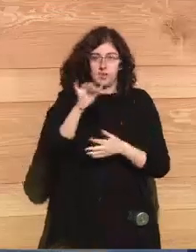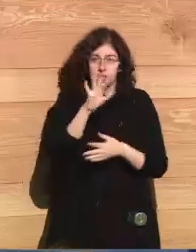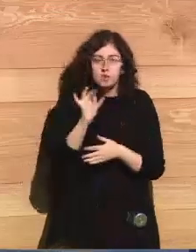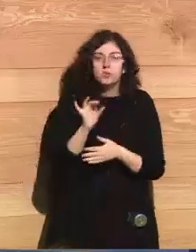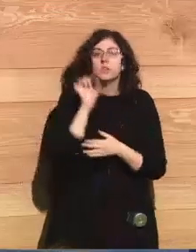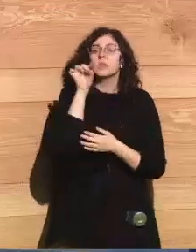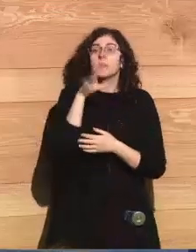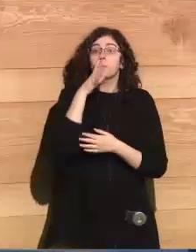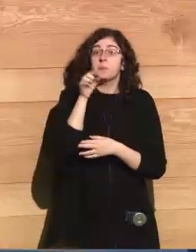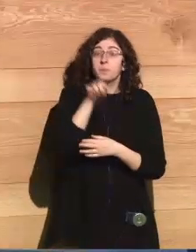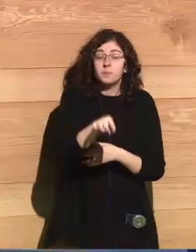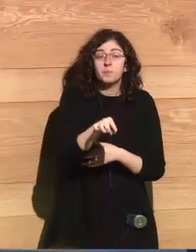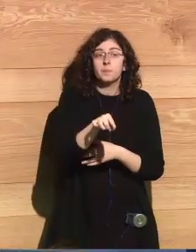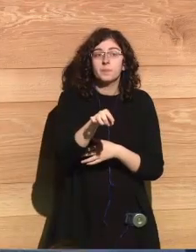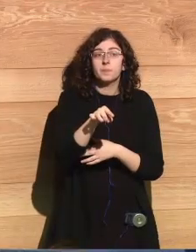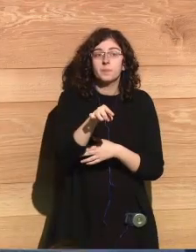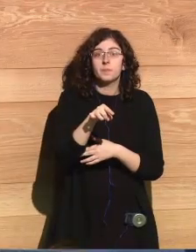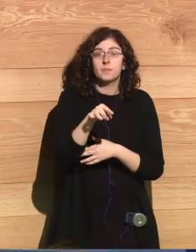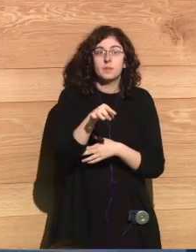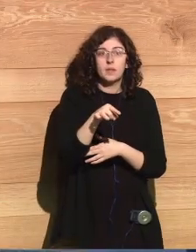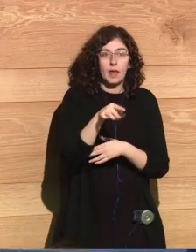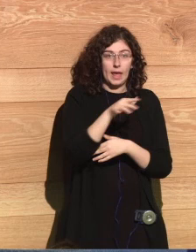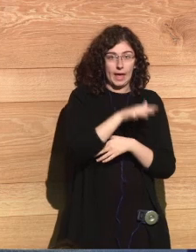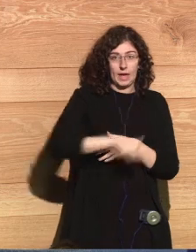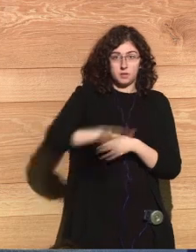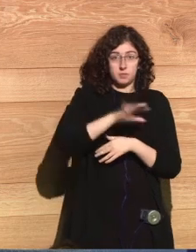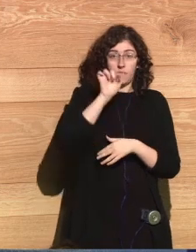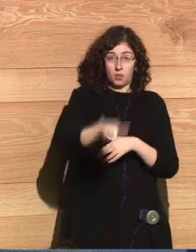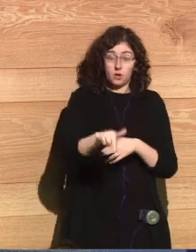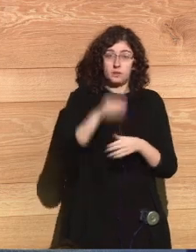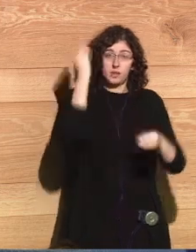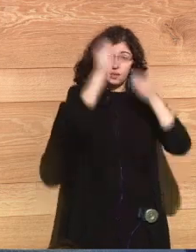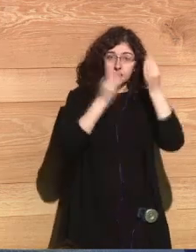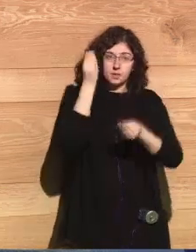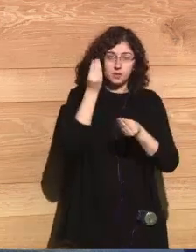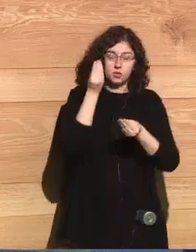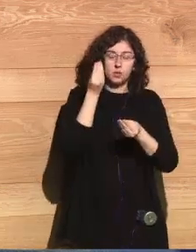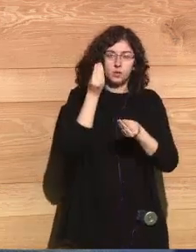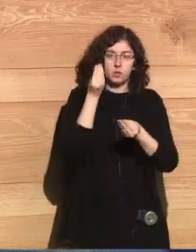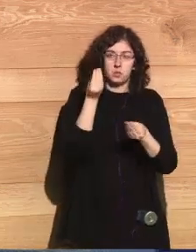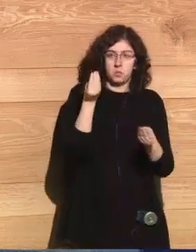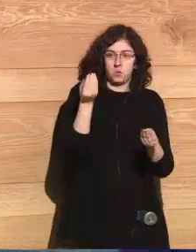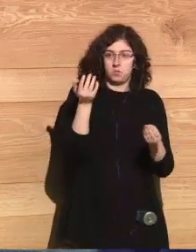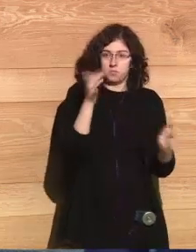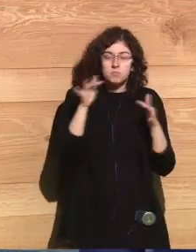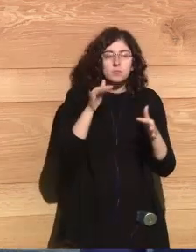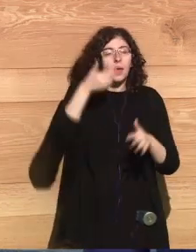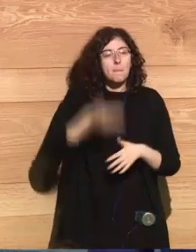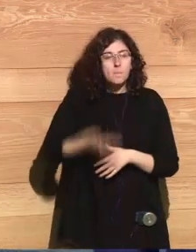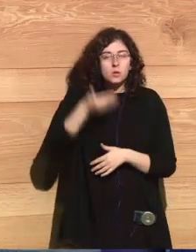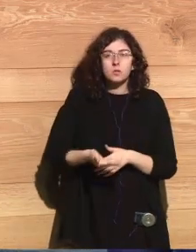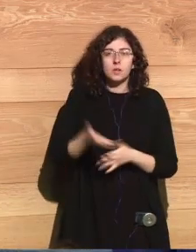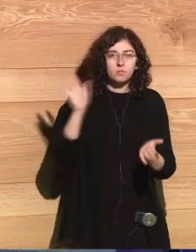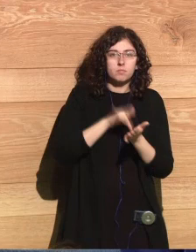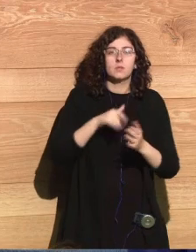of the Telus journal and who's one of the people who have made sure that this space is